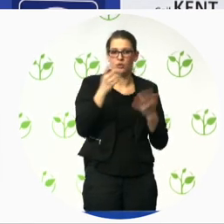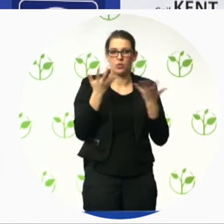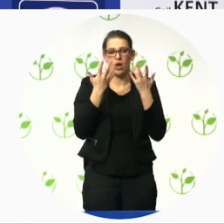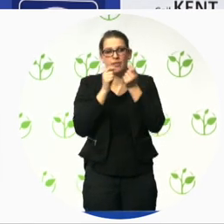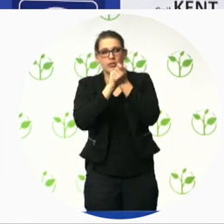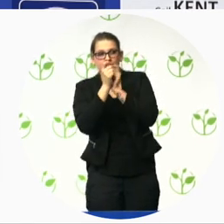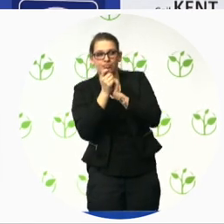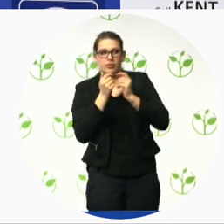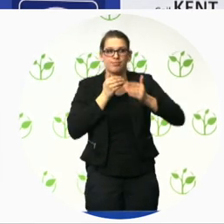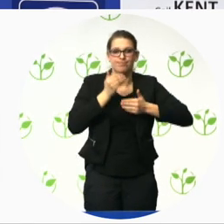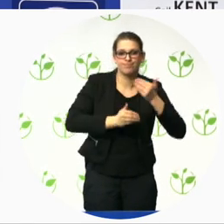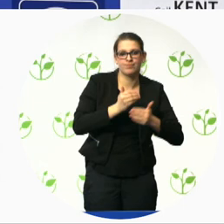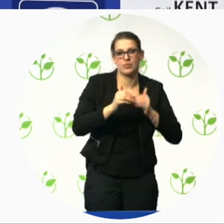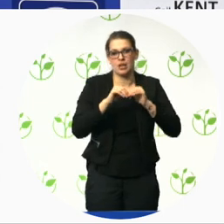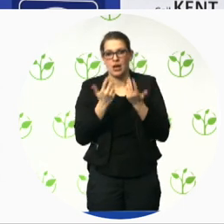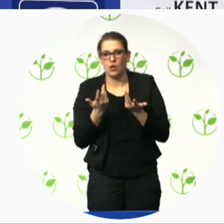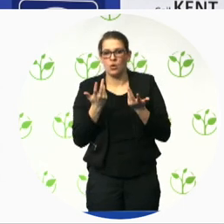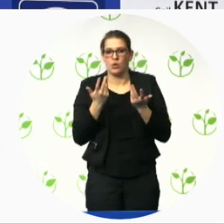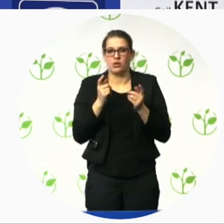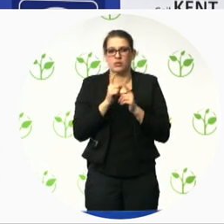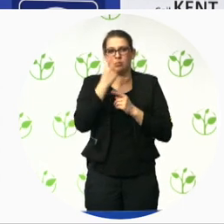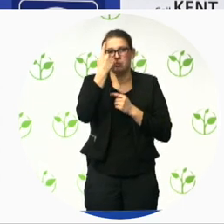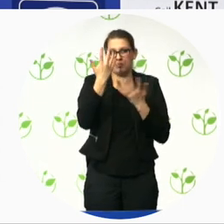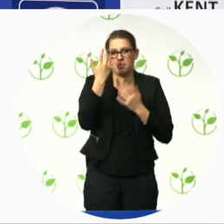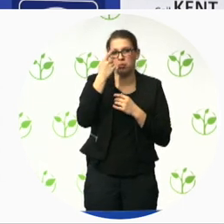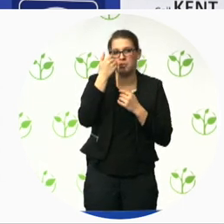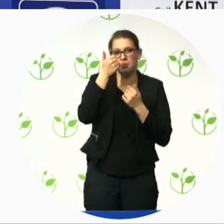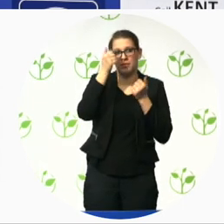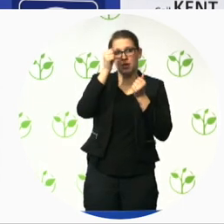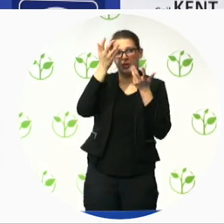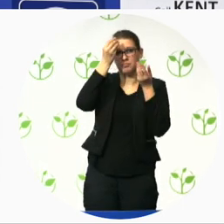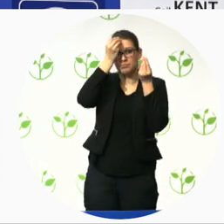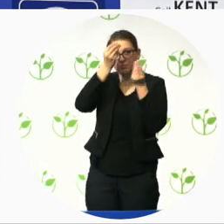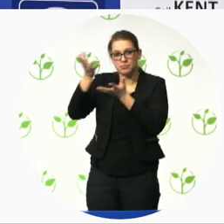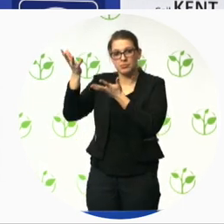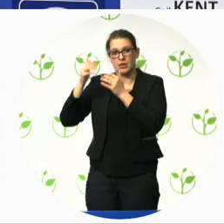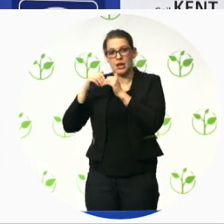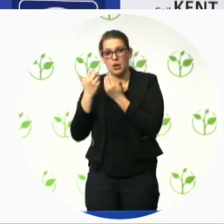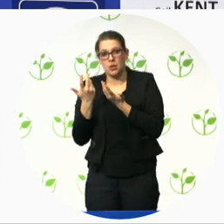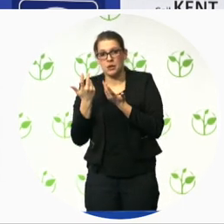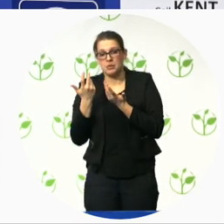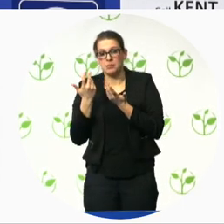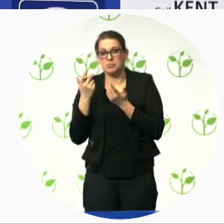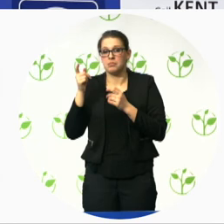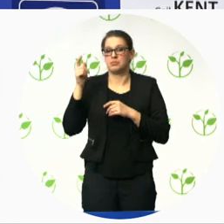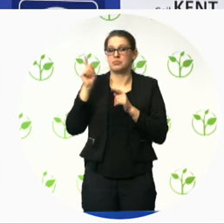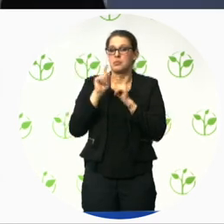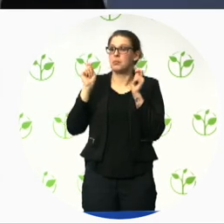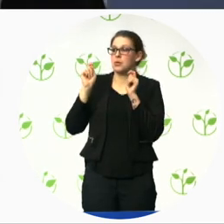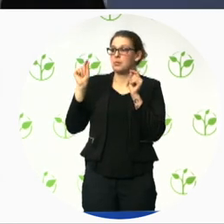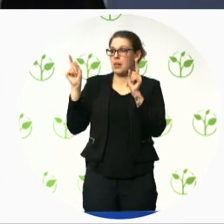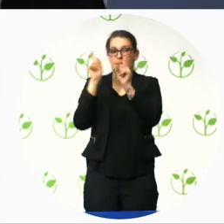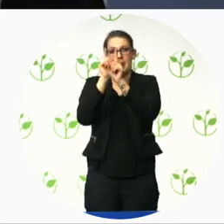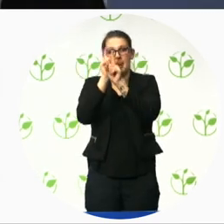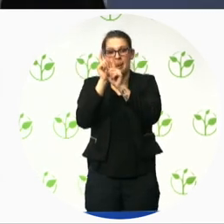if you would like to say one word about it then we can break for lunch thank you very much my name is Mary